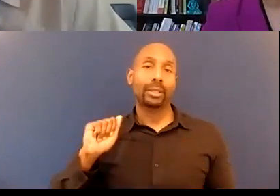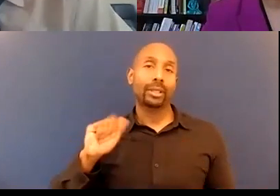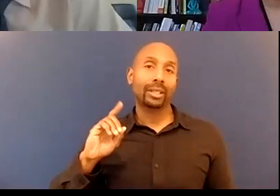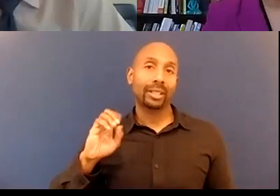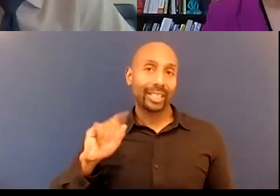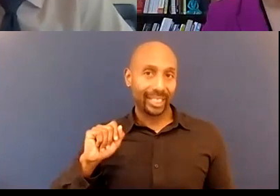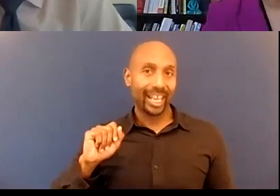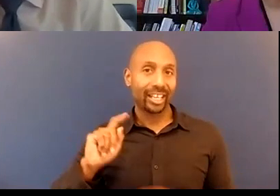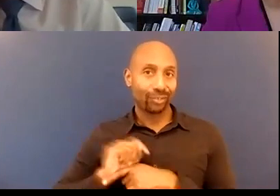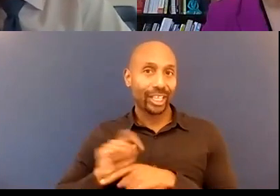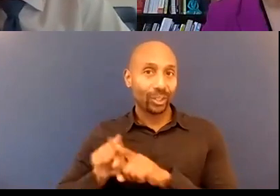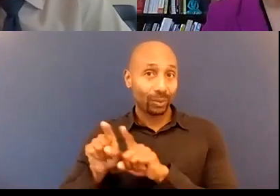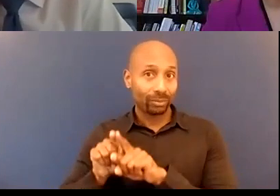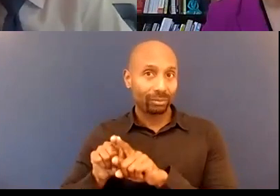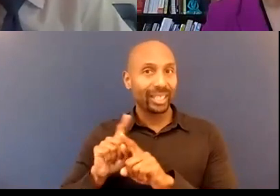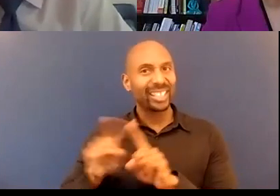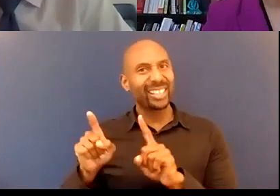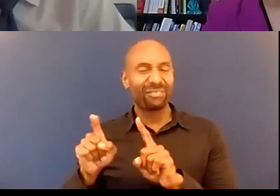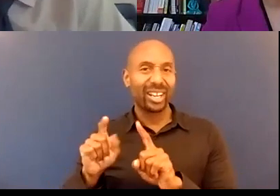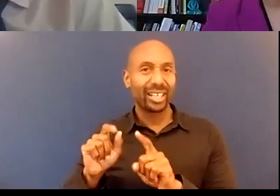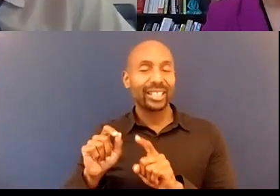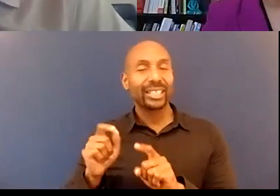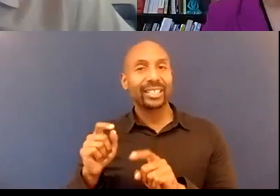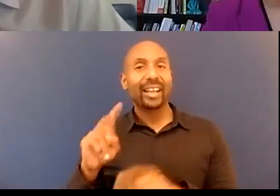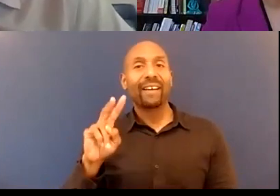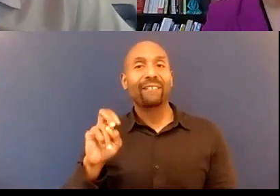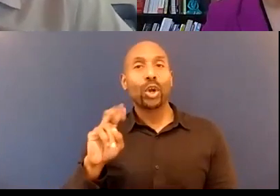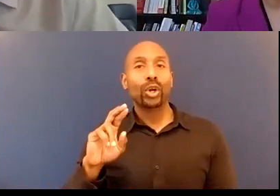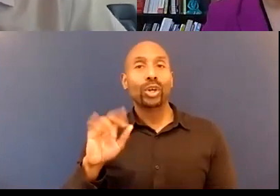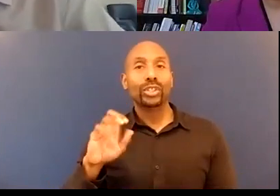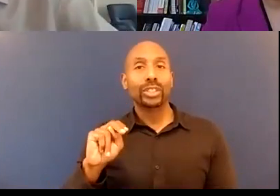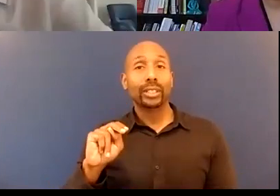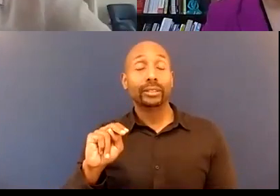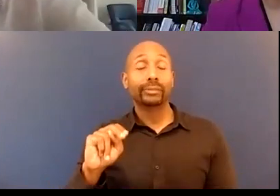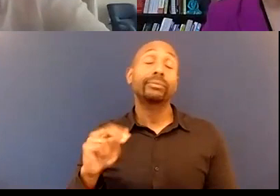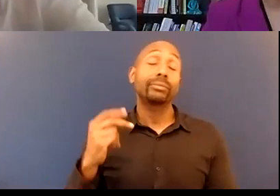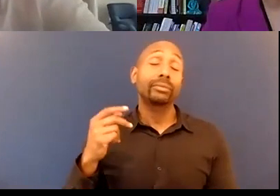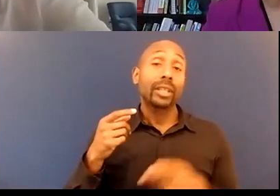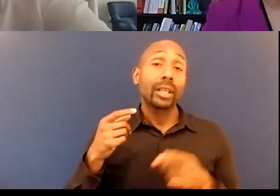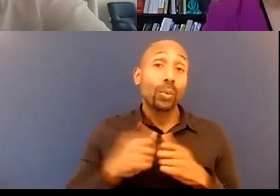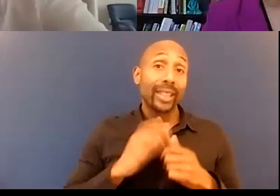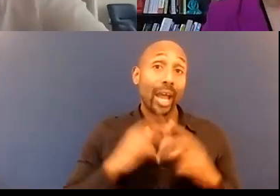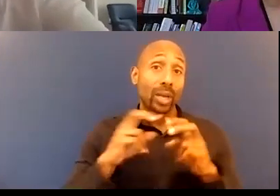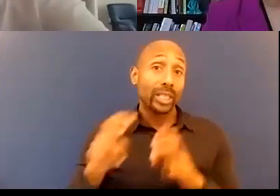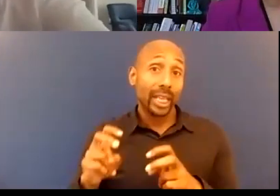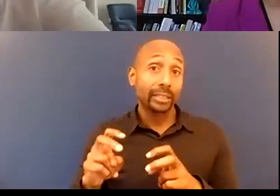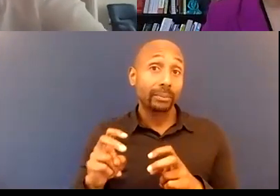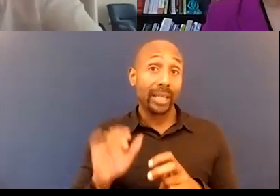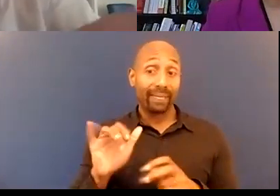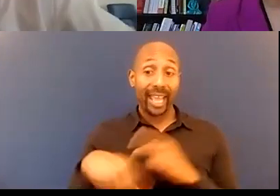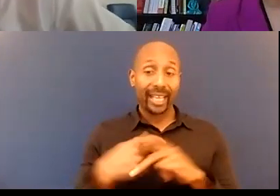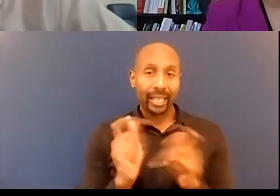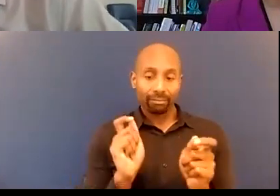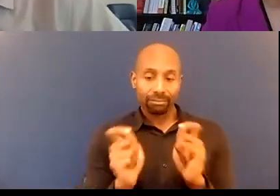and uh that uh has proved for us in the assessments we get that it helps